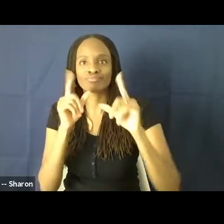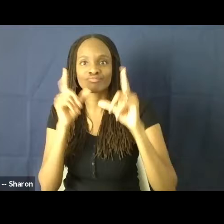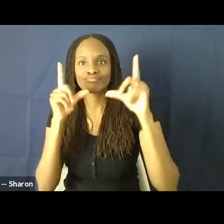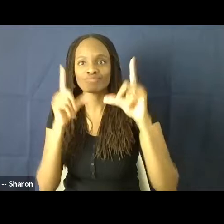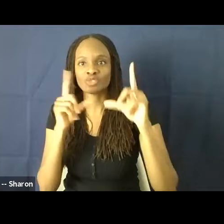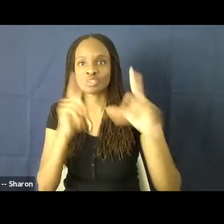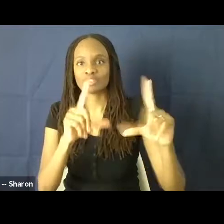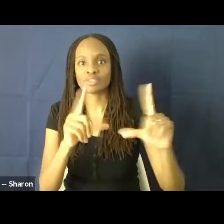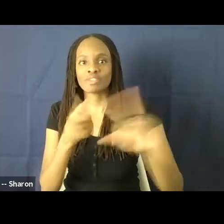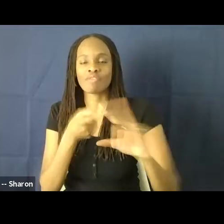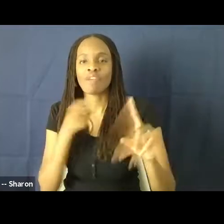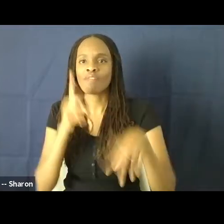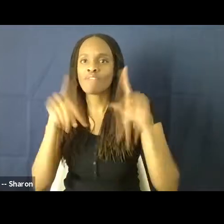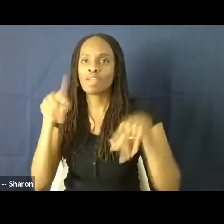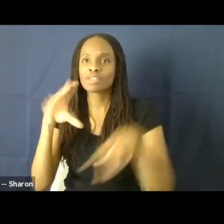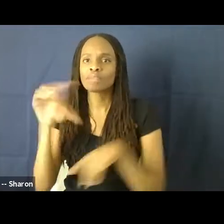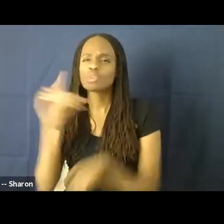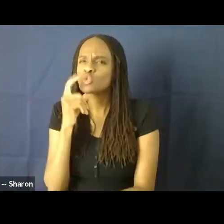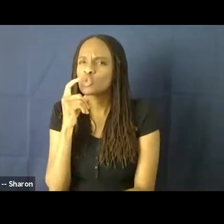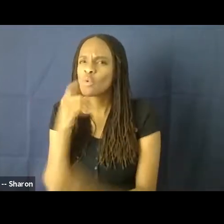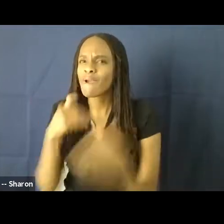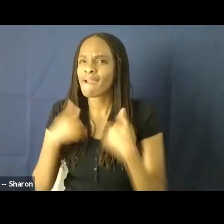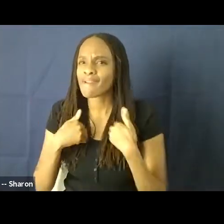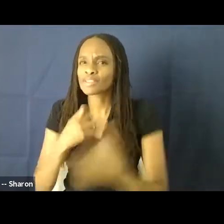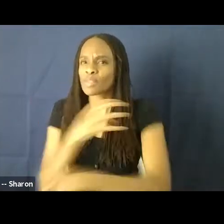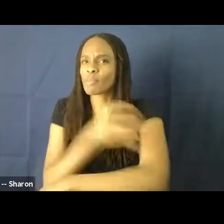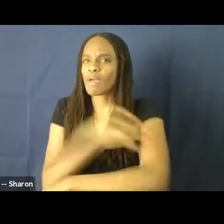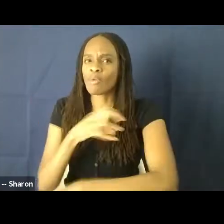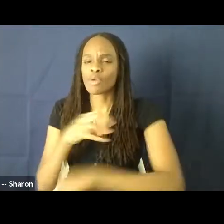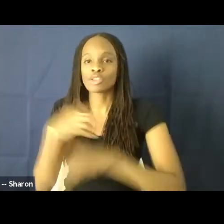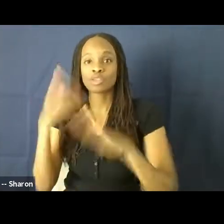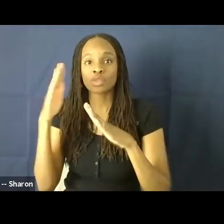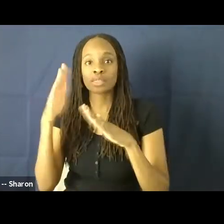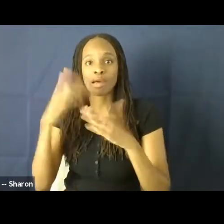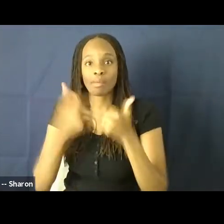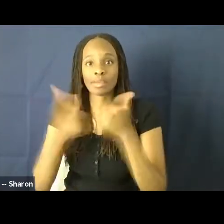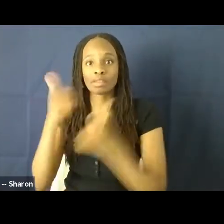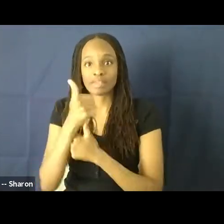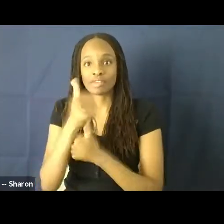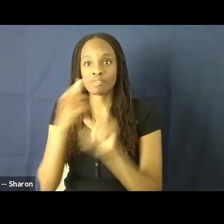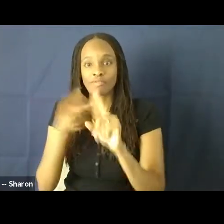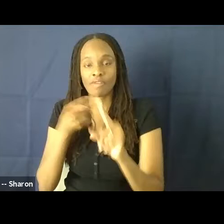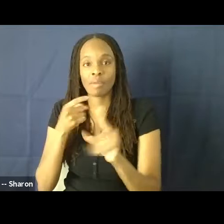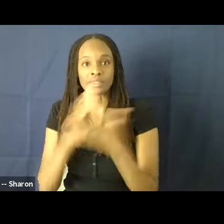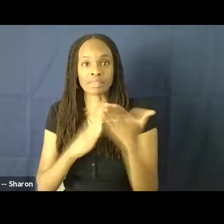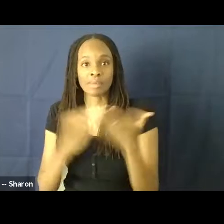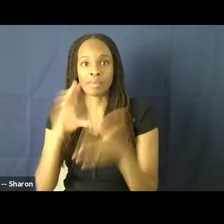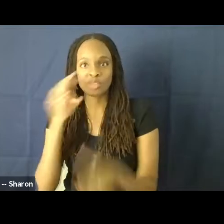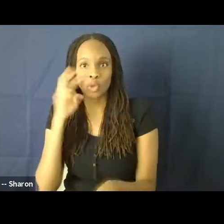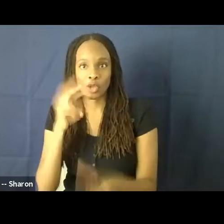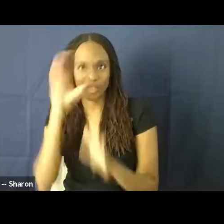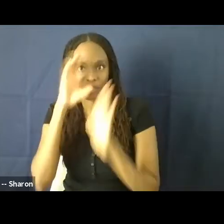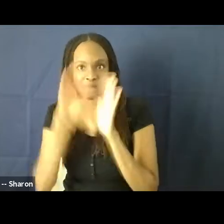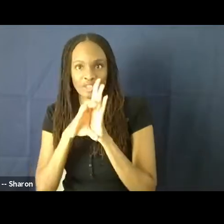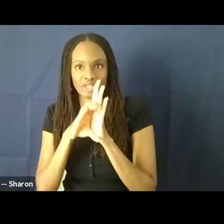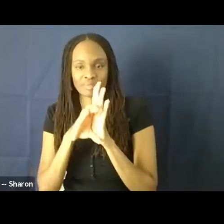show you who holds the power currently. So these are the top executives from some of these major companies and just take a look at their pictures, see